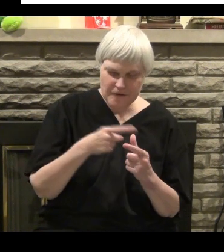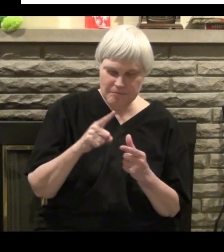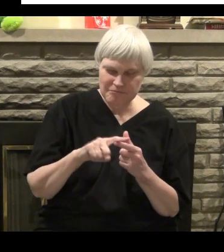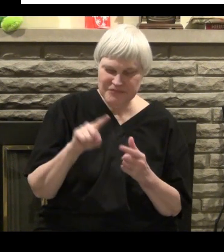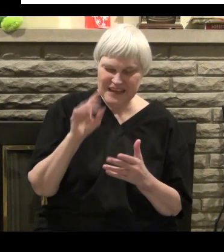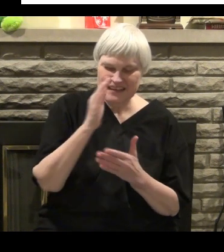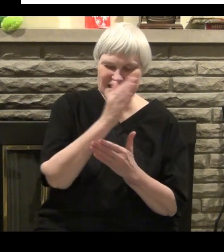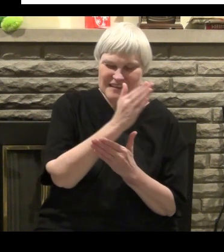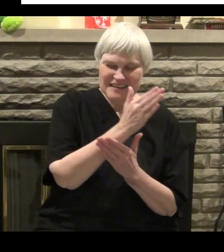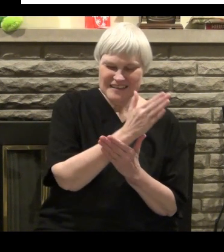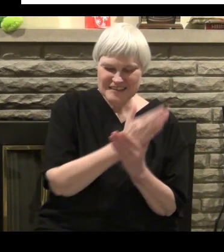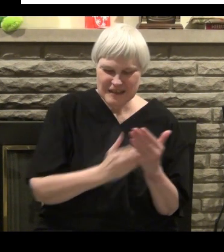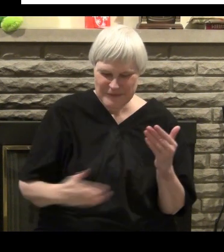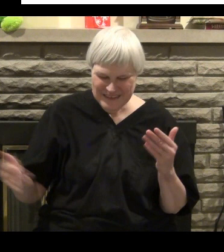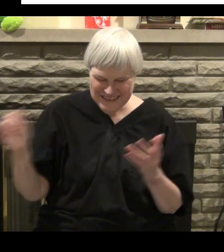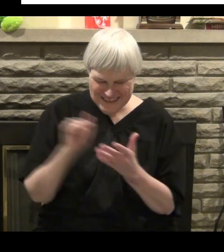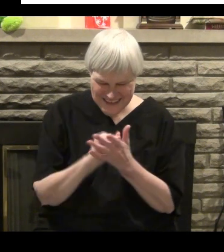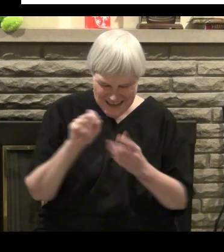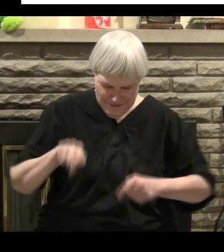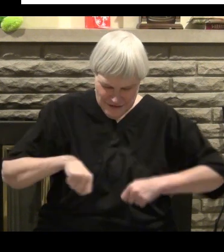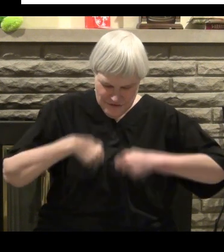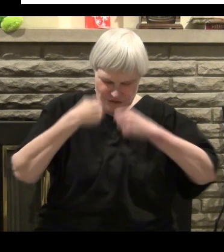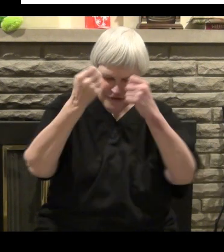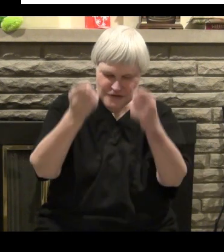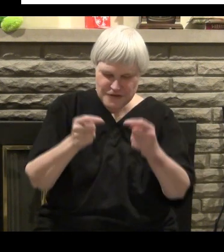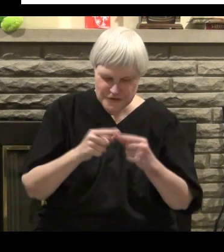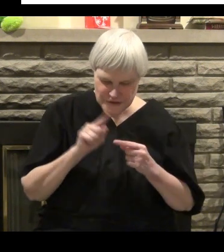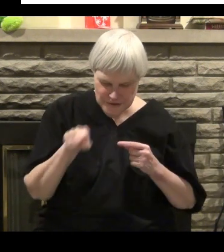I started learning about grace at that point.